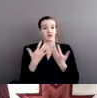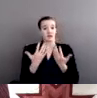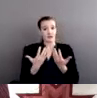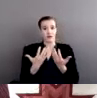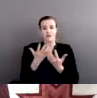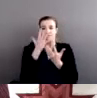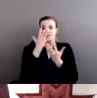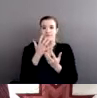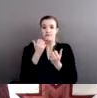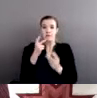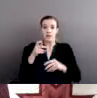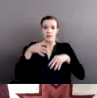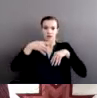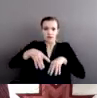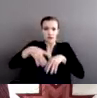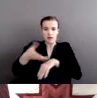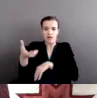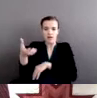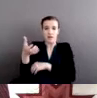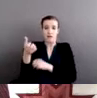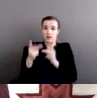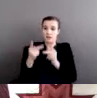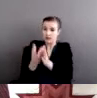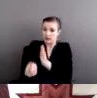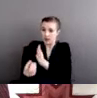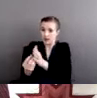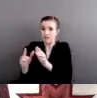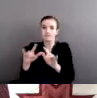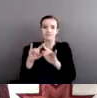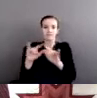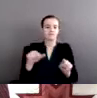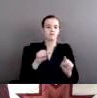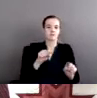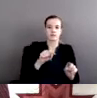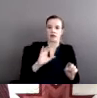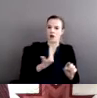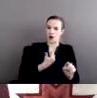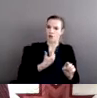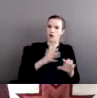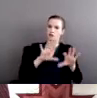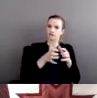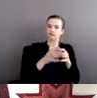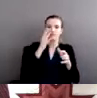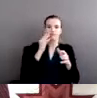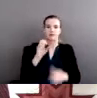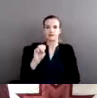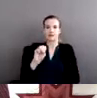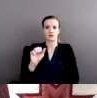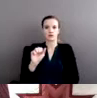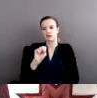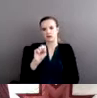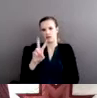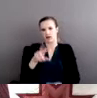loved ones, was the experience of sexual violence. So what we know now from missionary